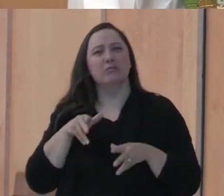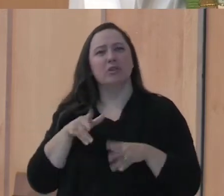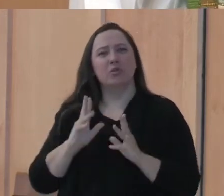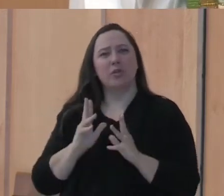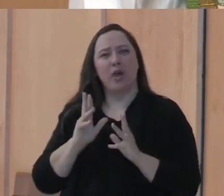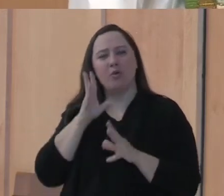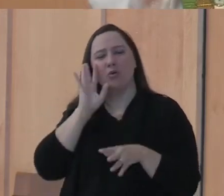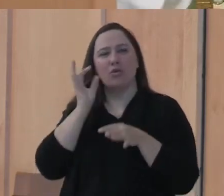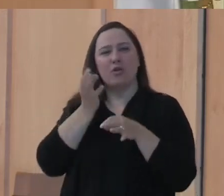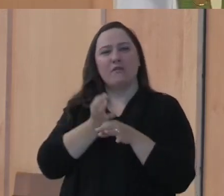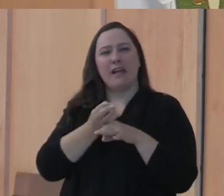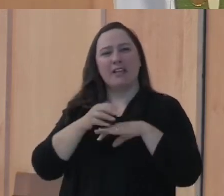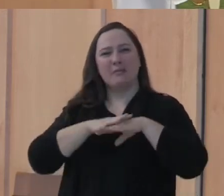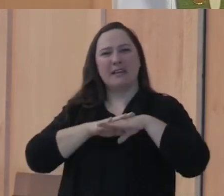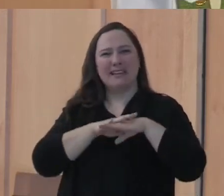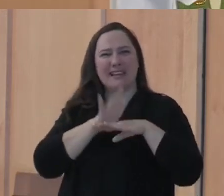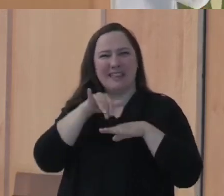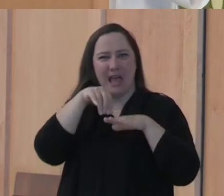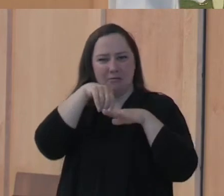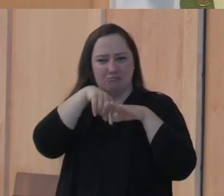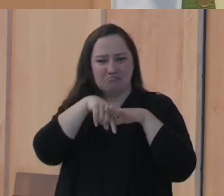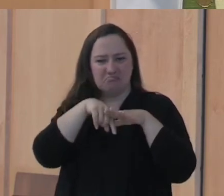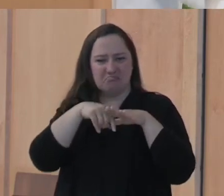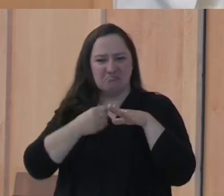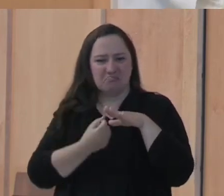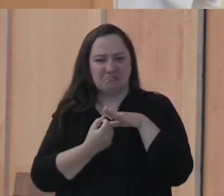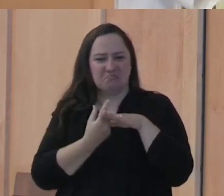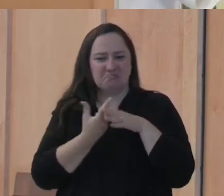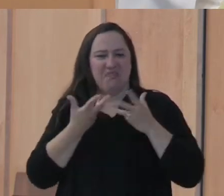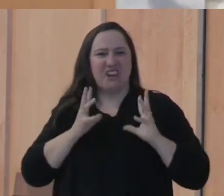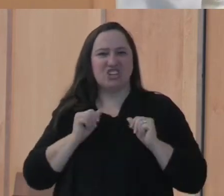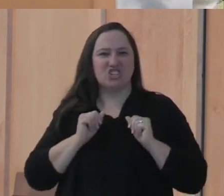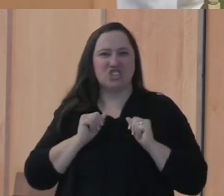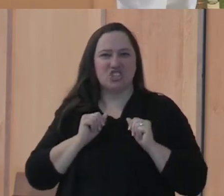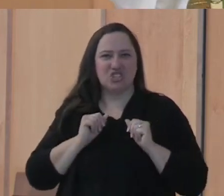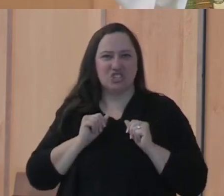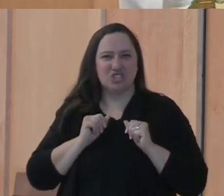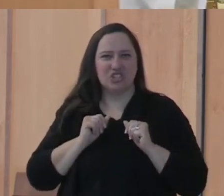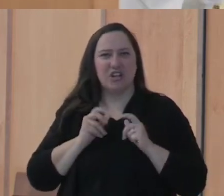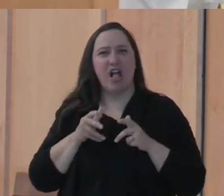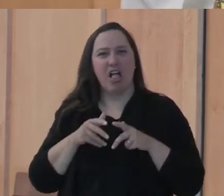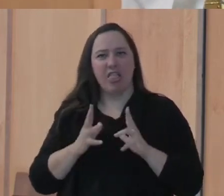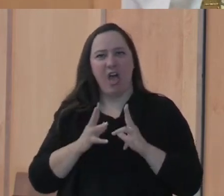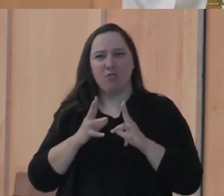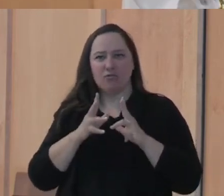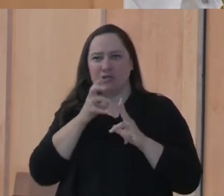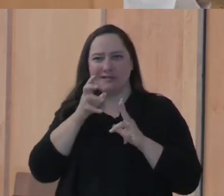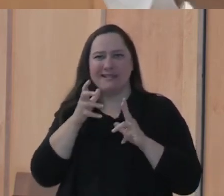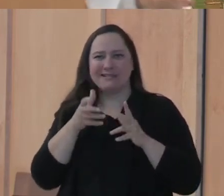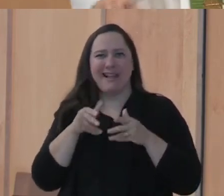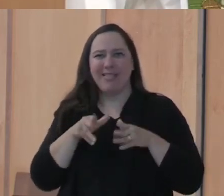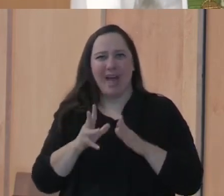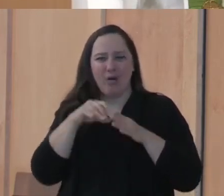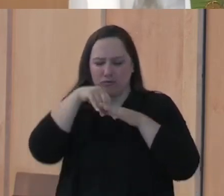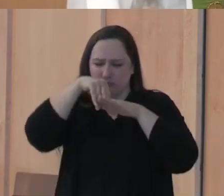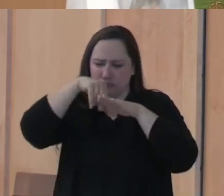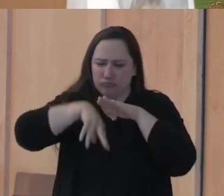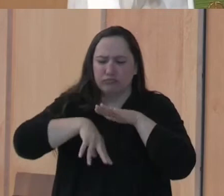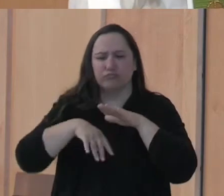faith be that initial germination where the root stops going deeper and deeper and deeper.